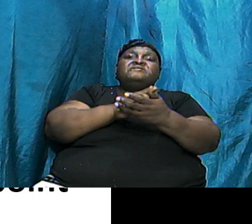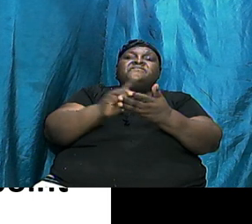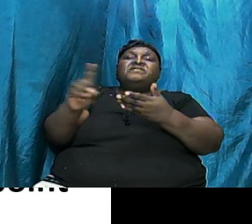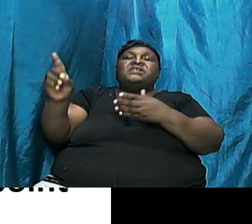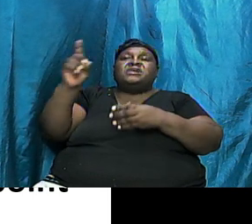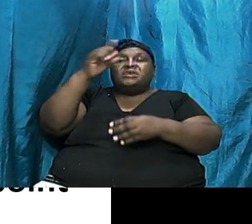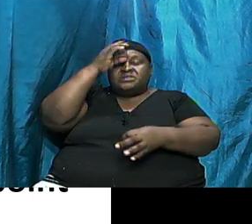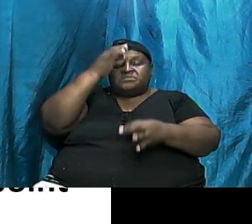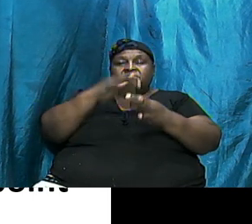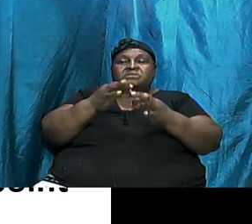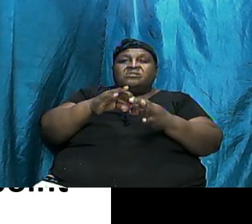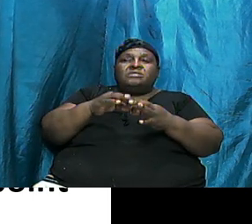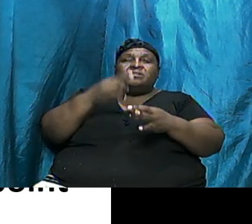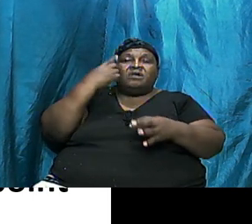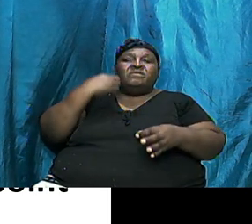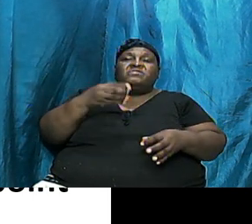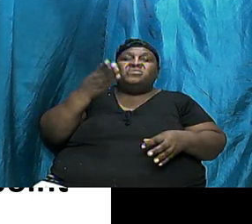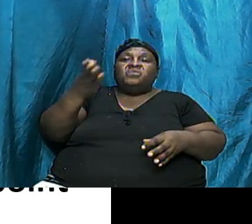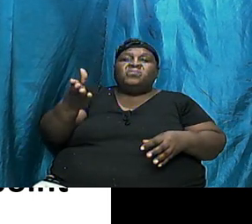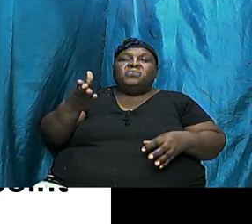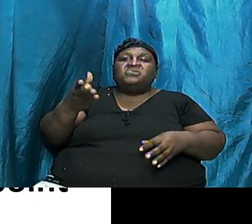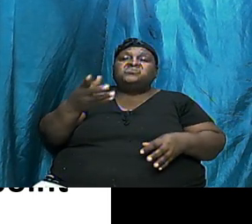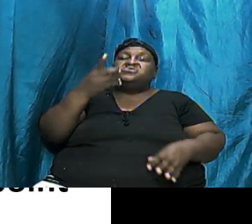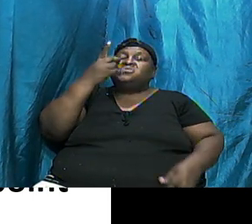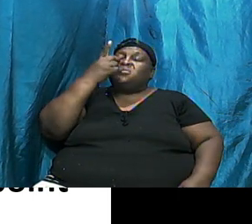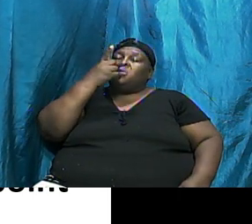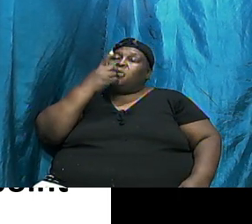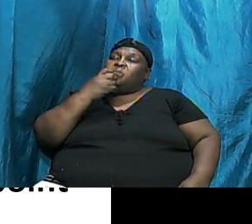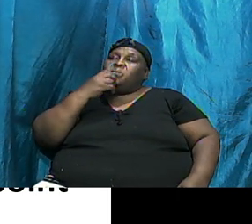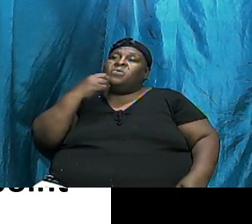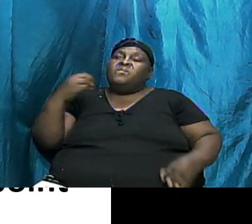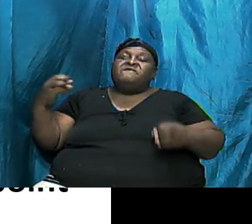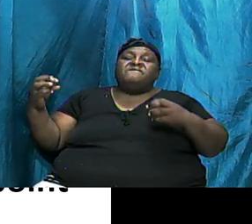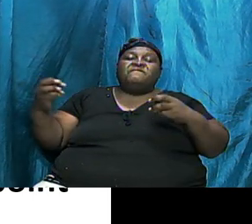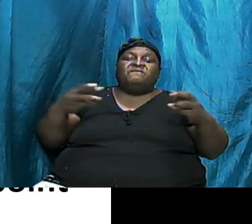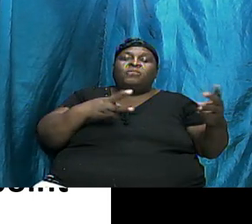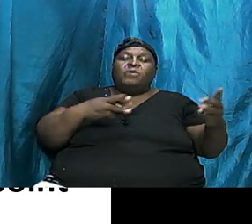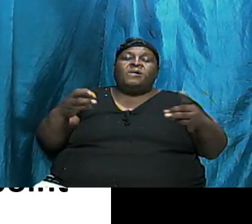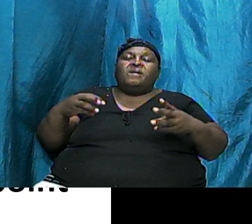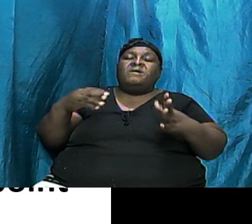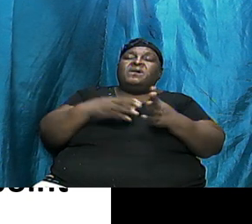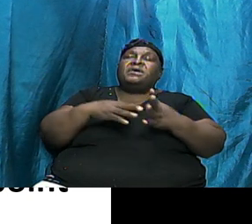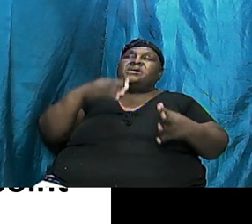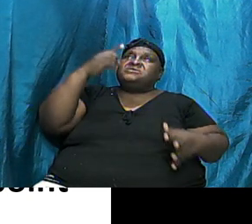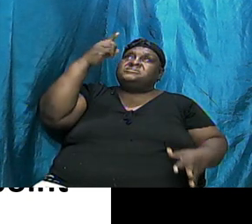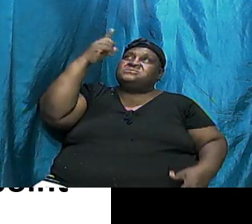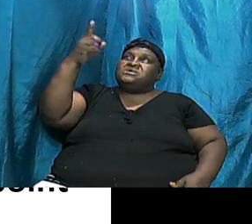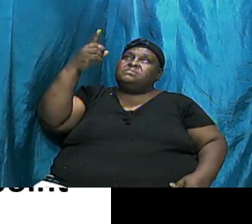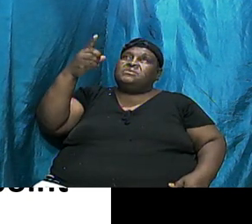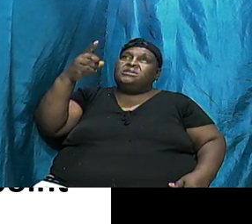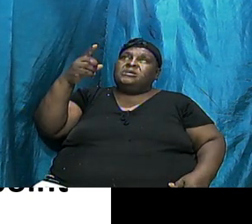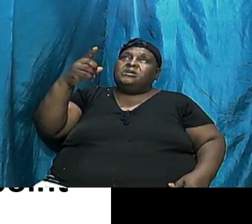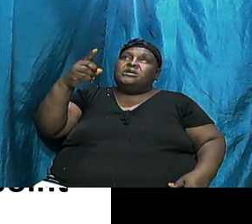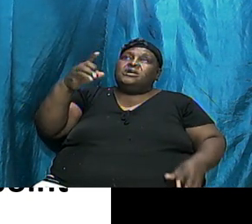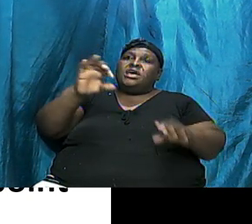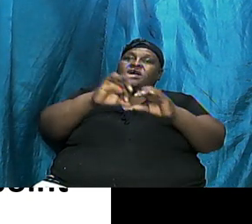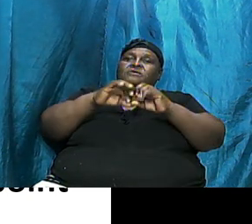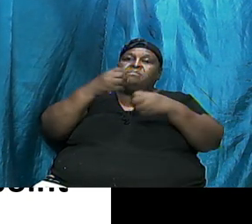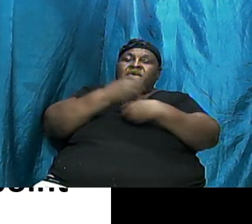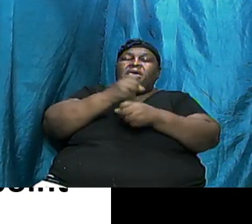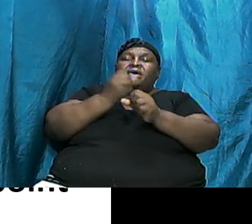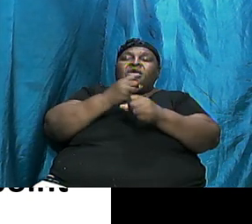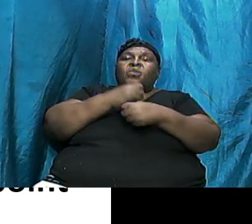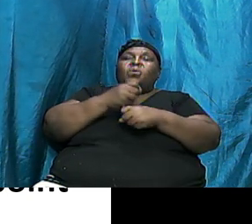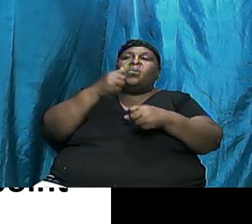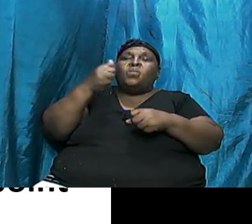Who Rebel Against Him And Form Their Own System Of Worship Their Own Way